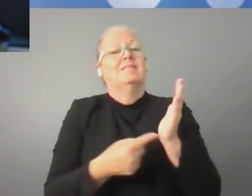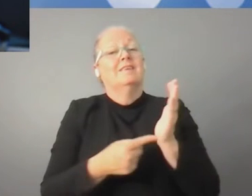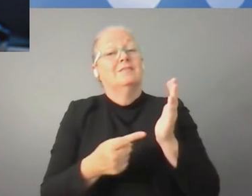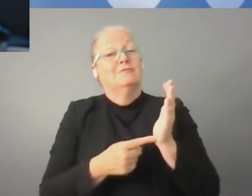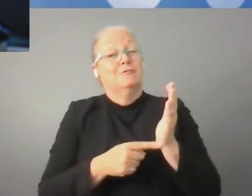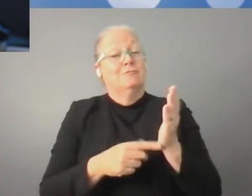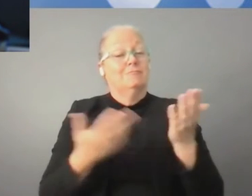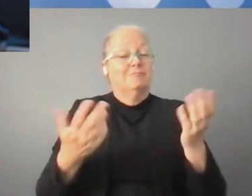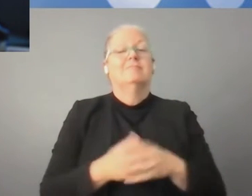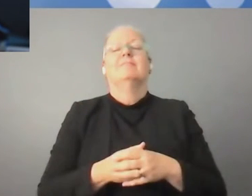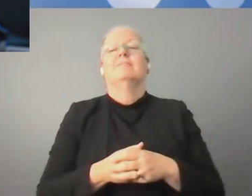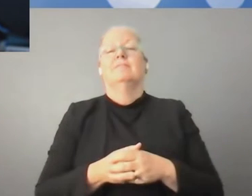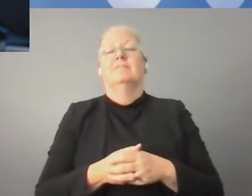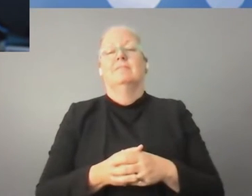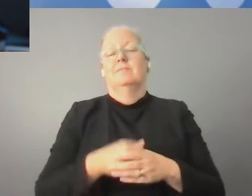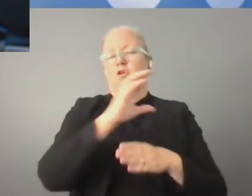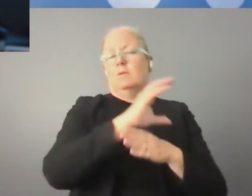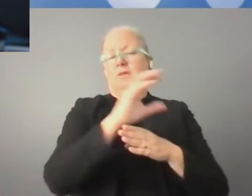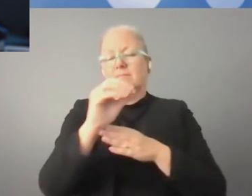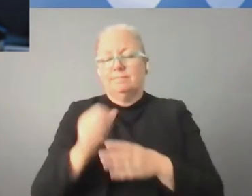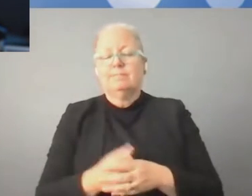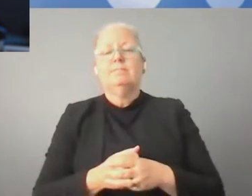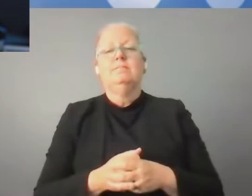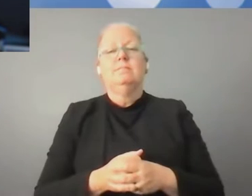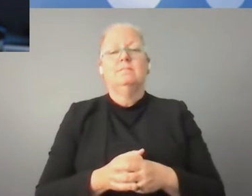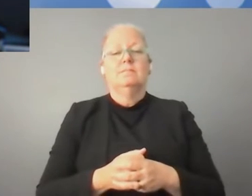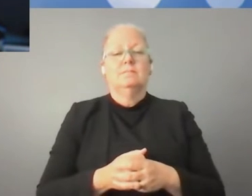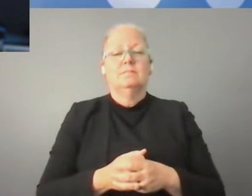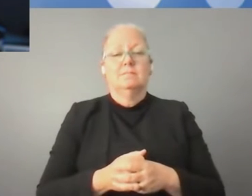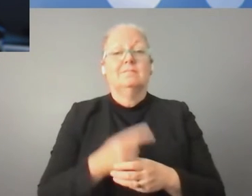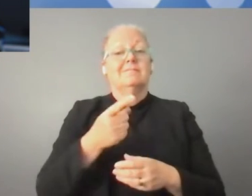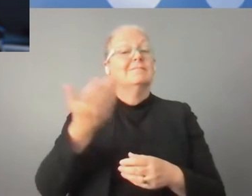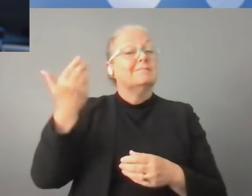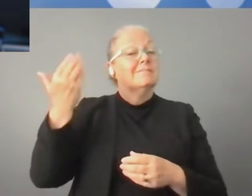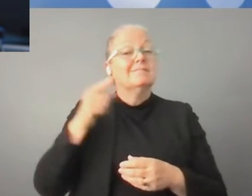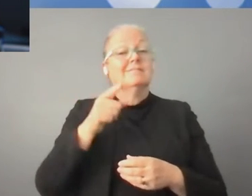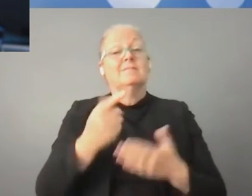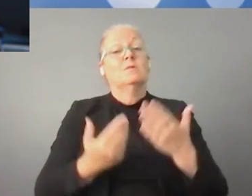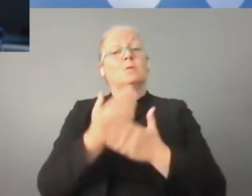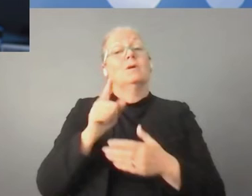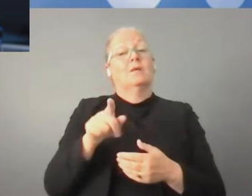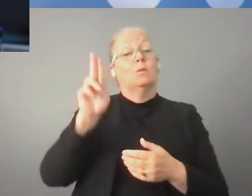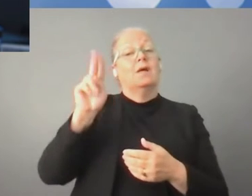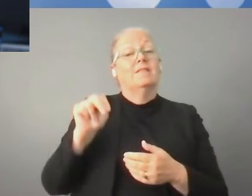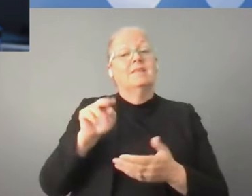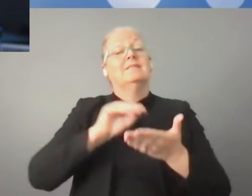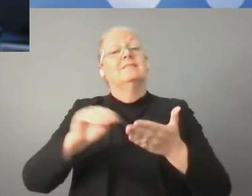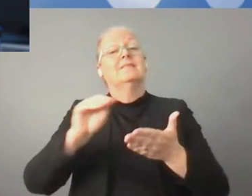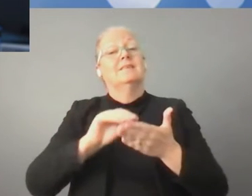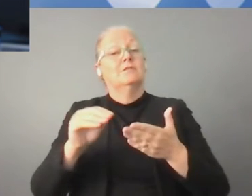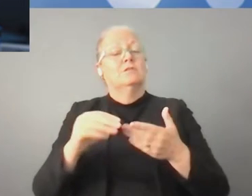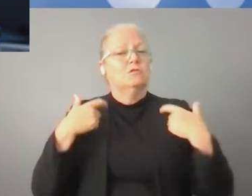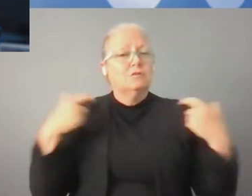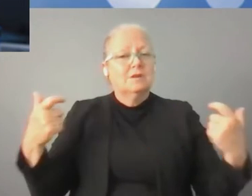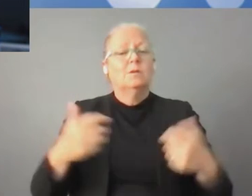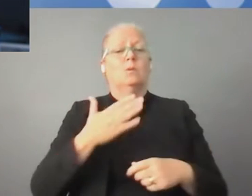note with interest the recent initiative of the United Nations Secretary General to develop a